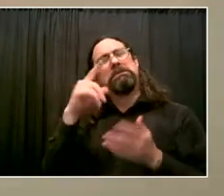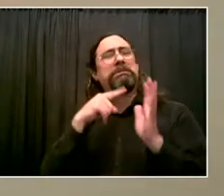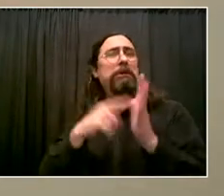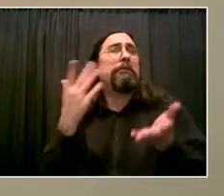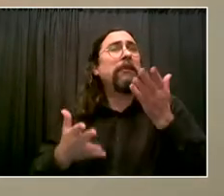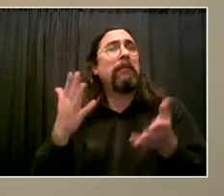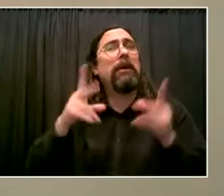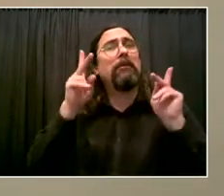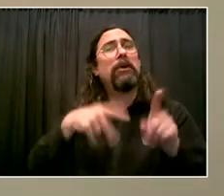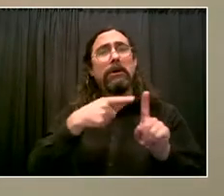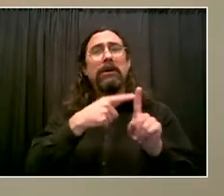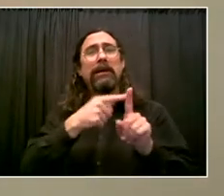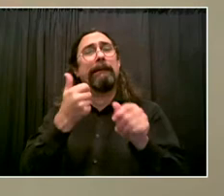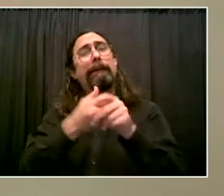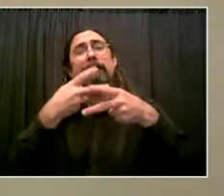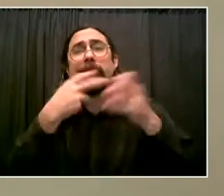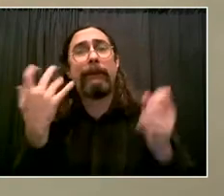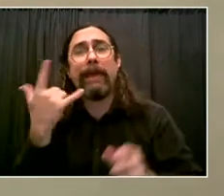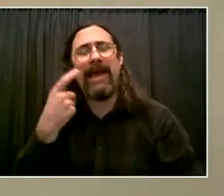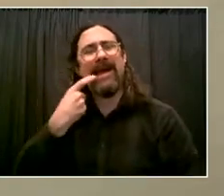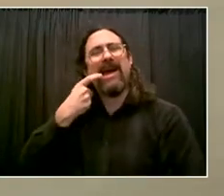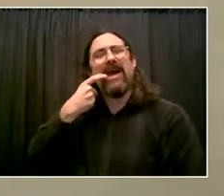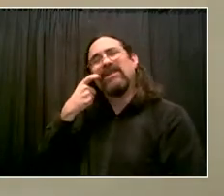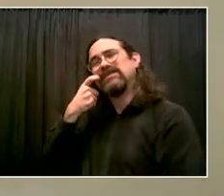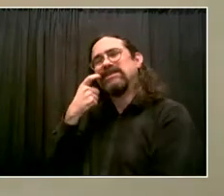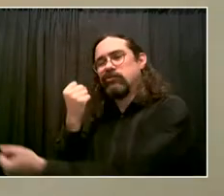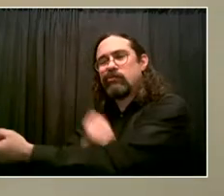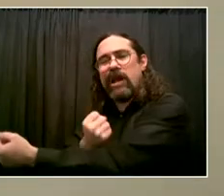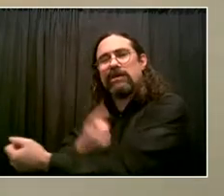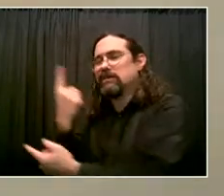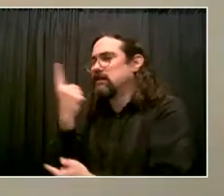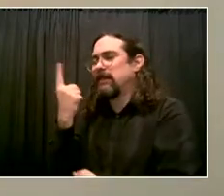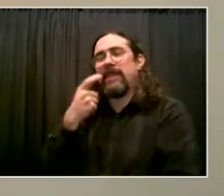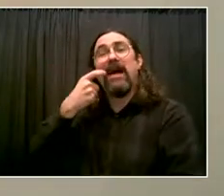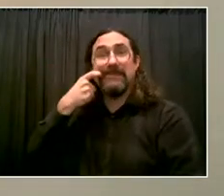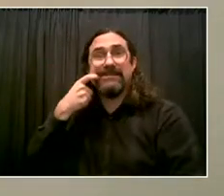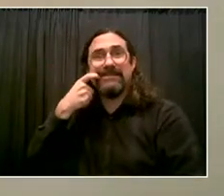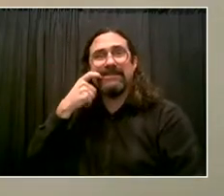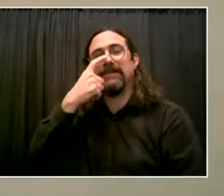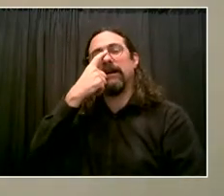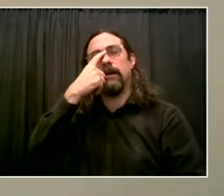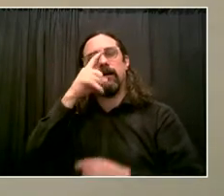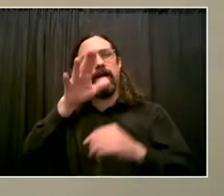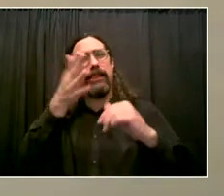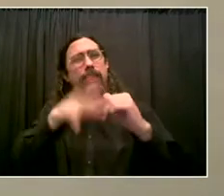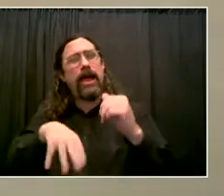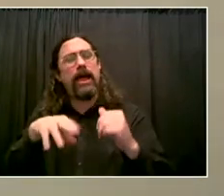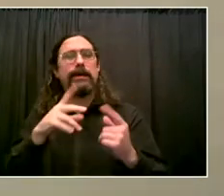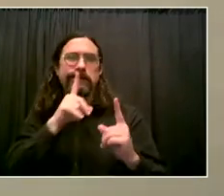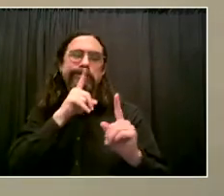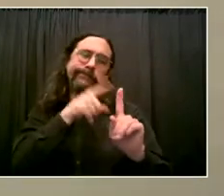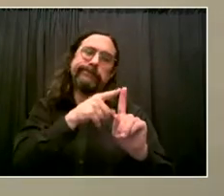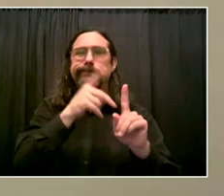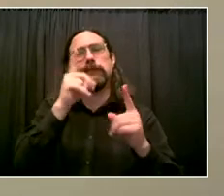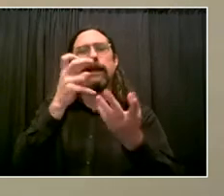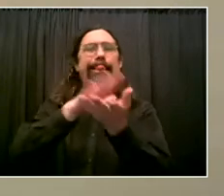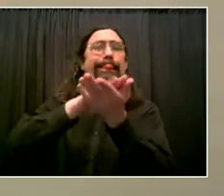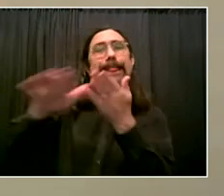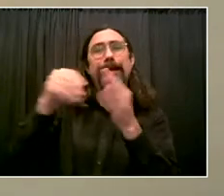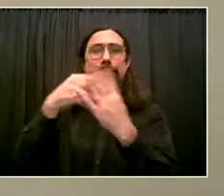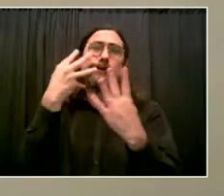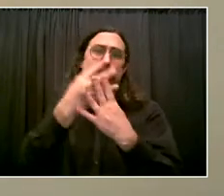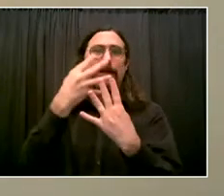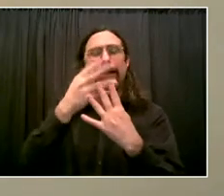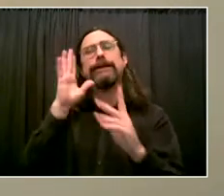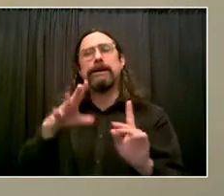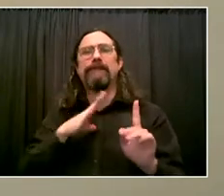person coming out, wow, Darcelle cares about me, Marissa cares about me, people care about me in my community